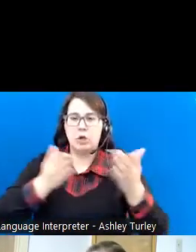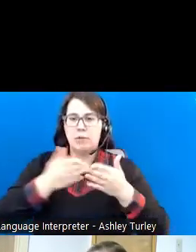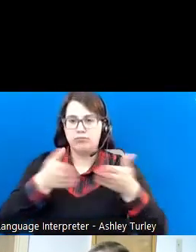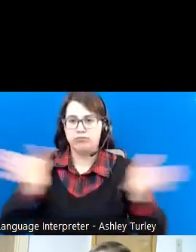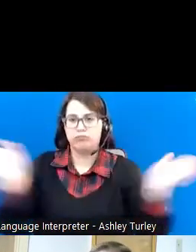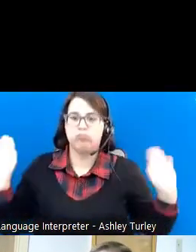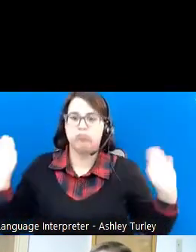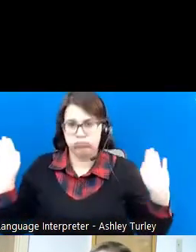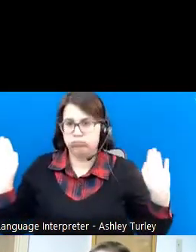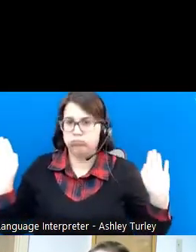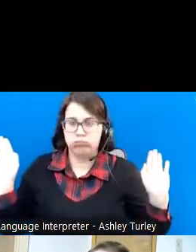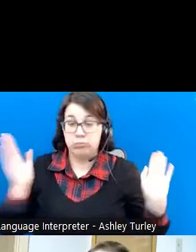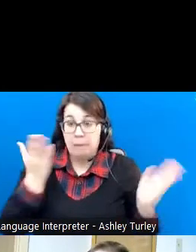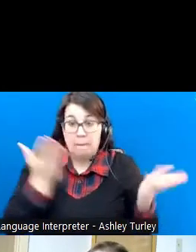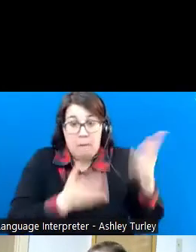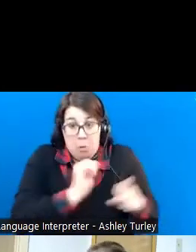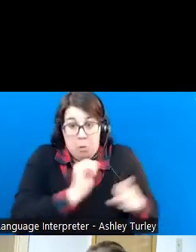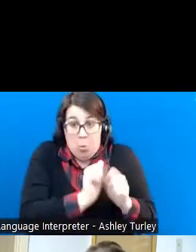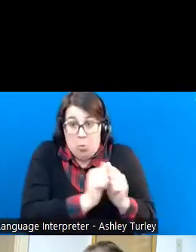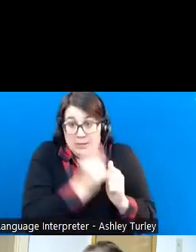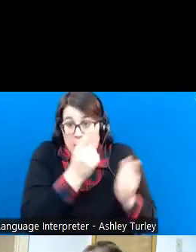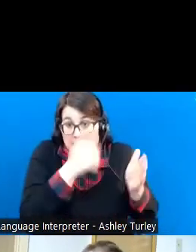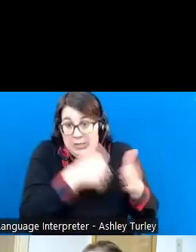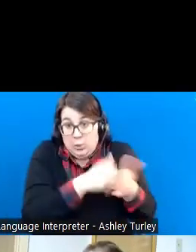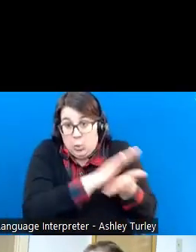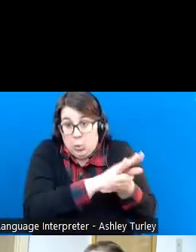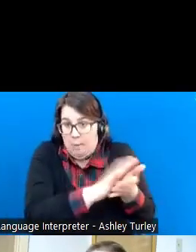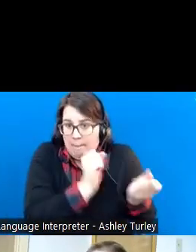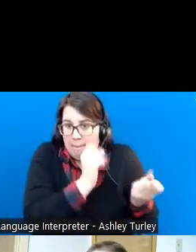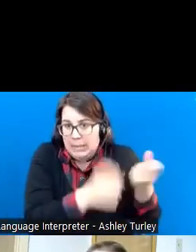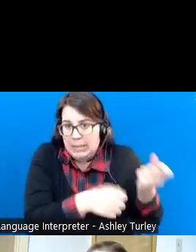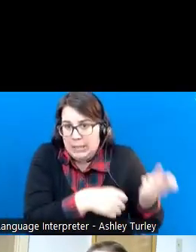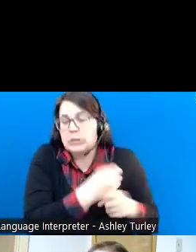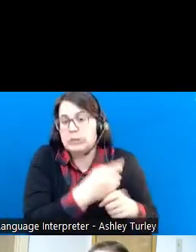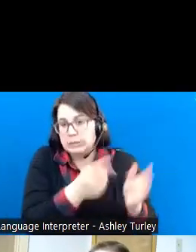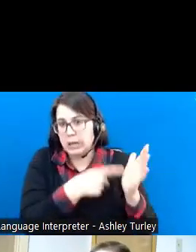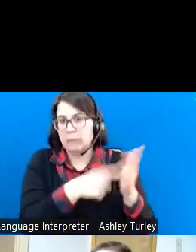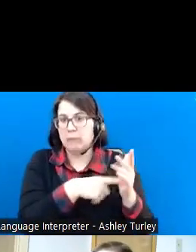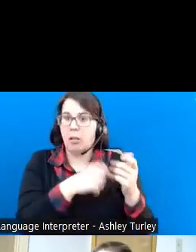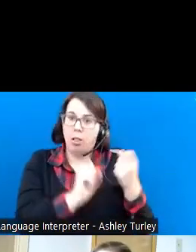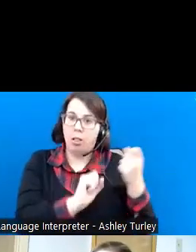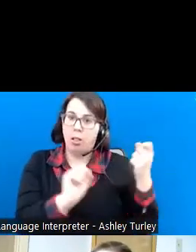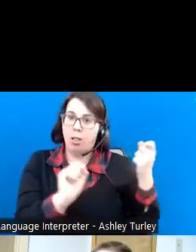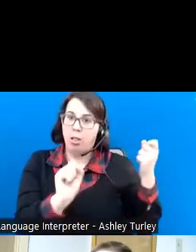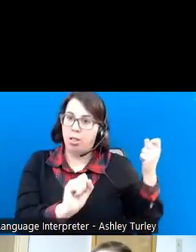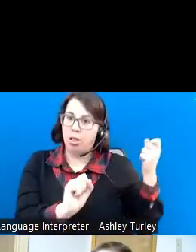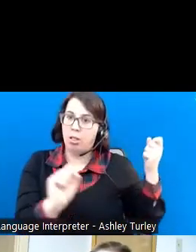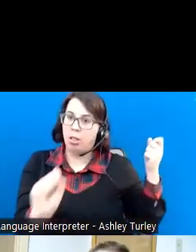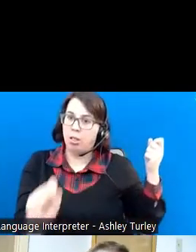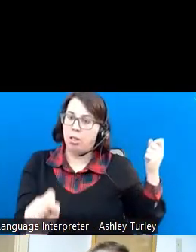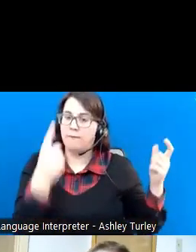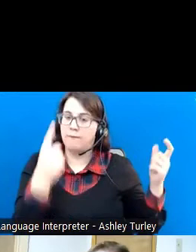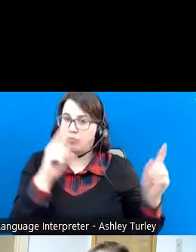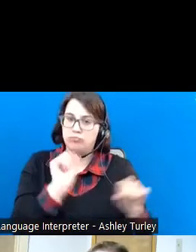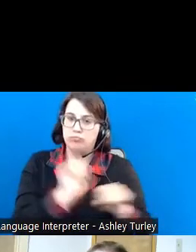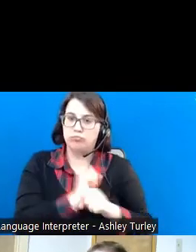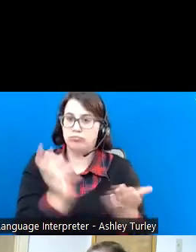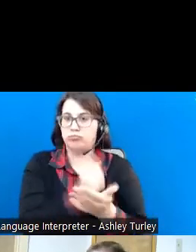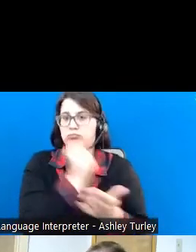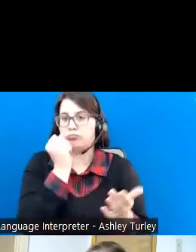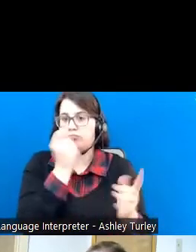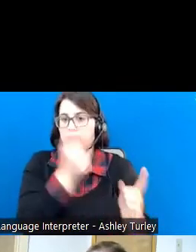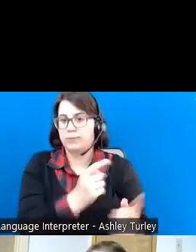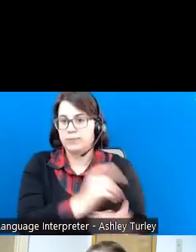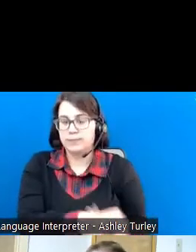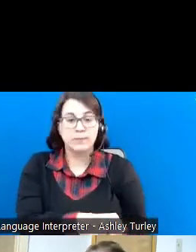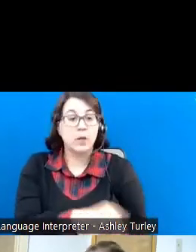individual who's in school for multiple years. So sometimes it takes, you it takes a while for an individual to achieve their employment outcome. But the first